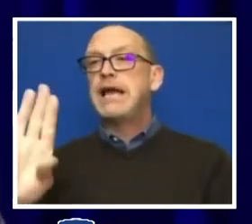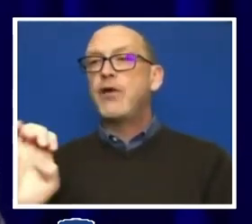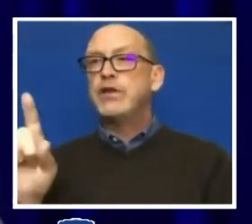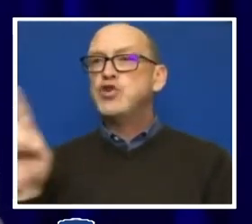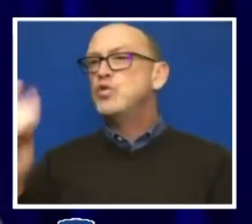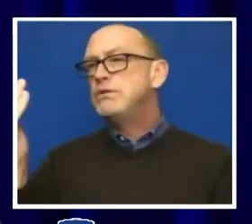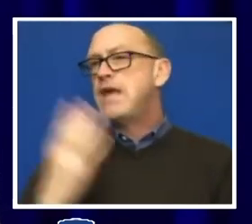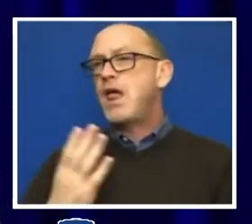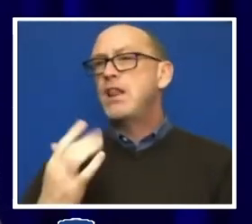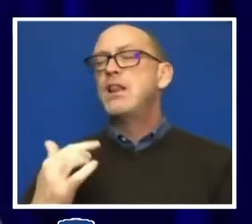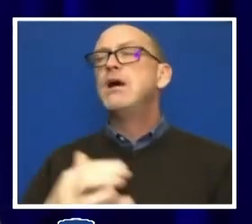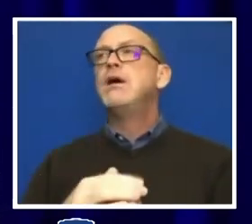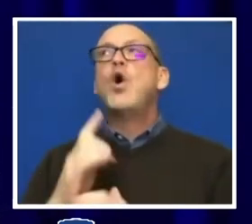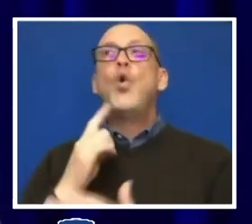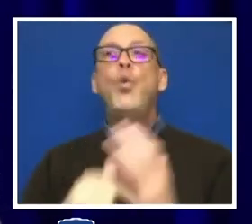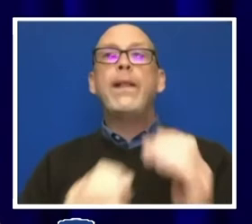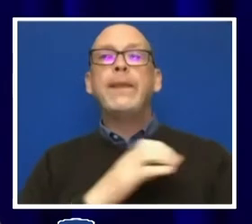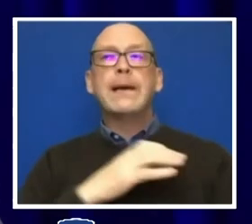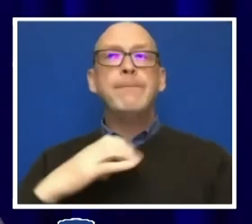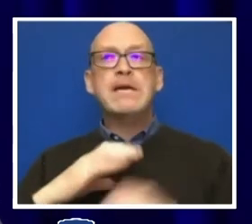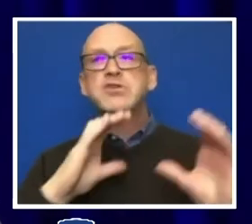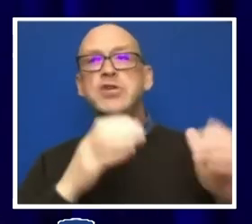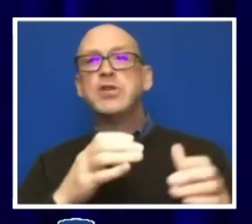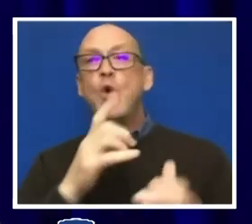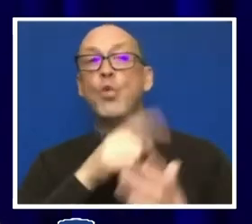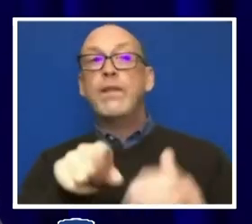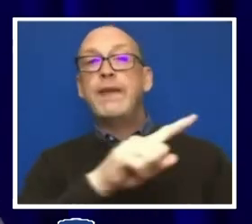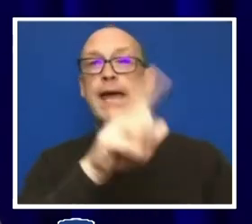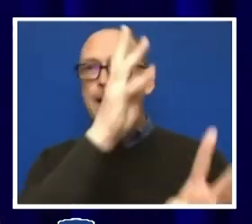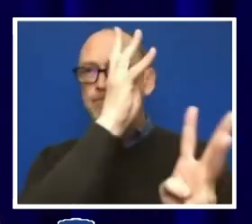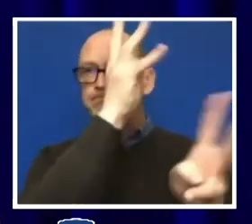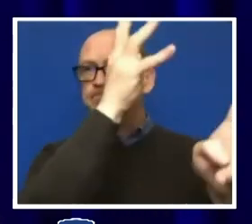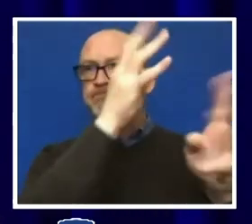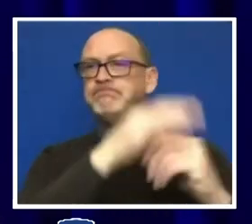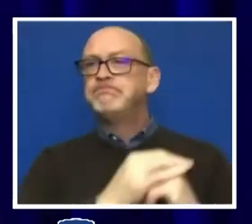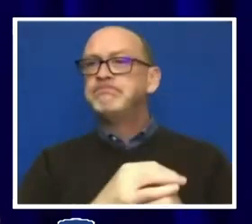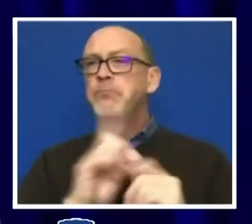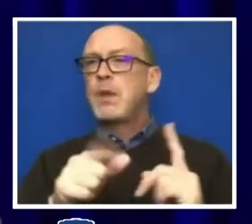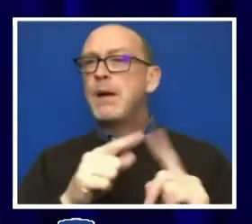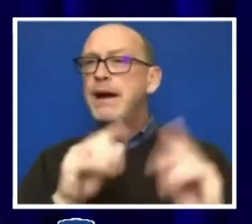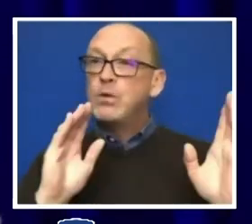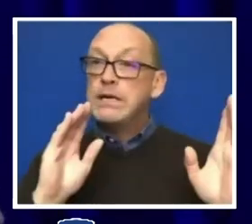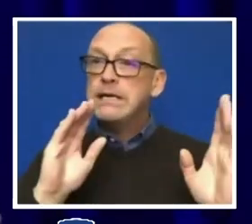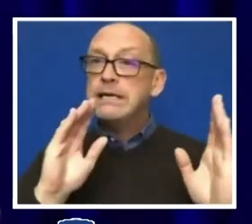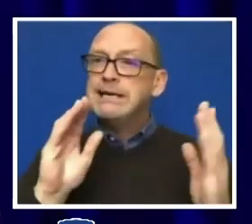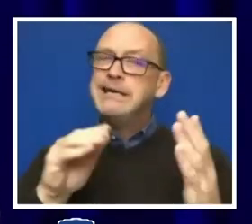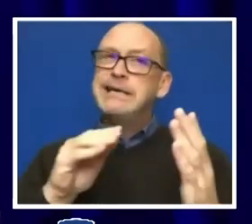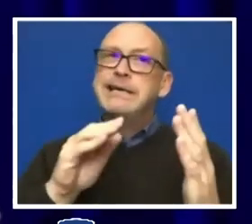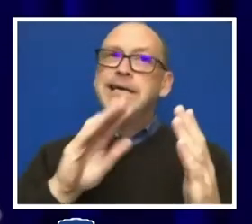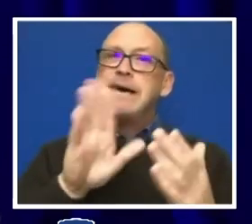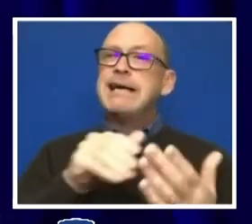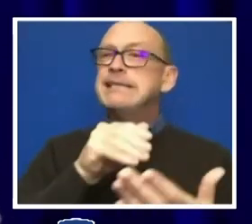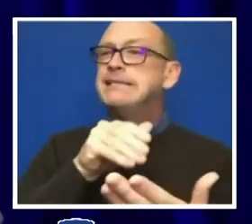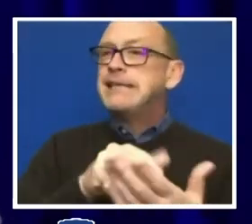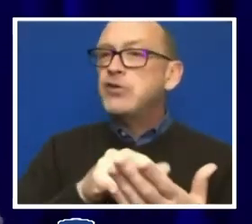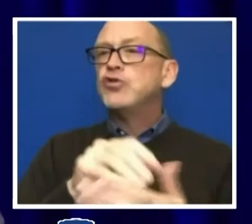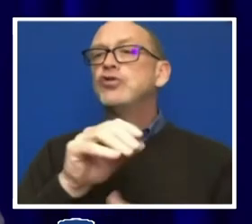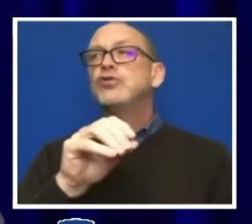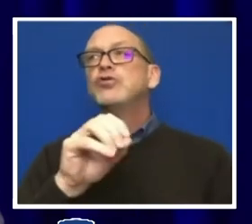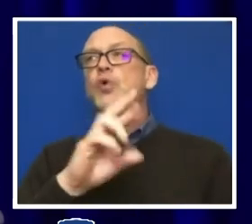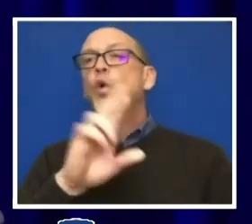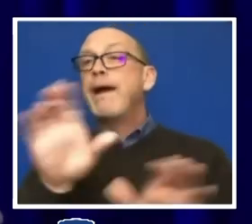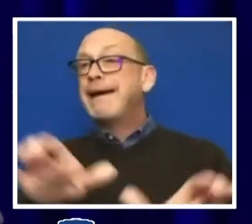what the commission is envisioning in terms of a center or an activity and what it might accomplish?